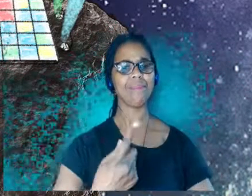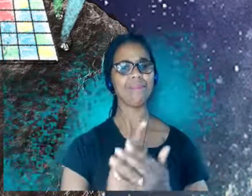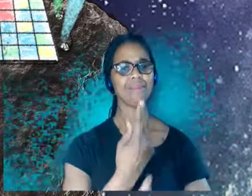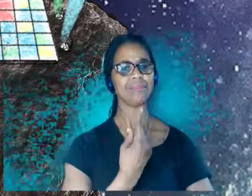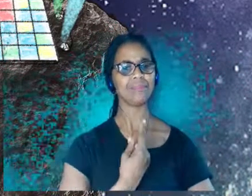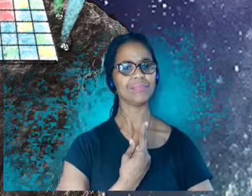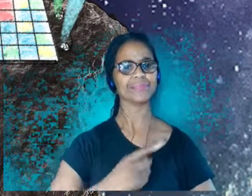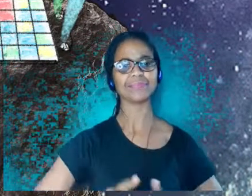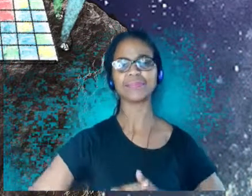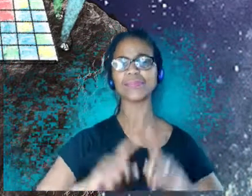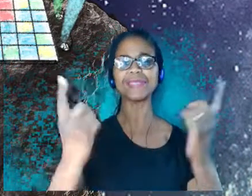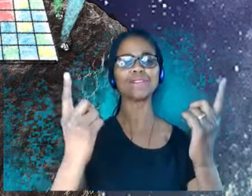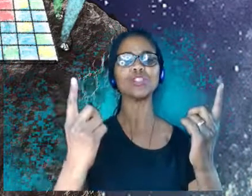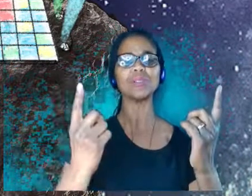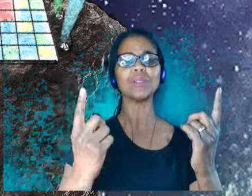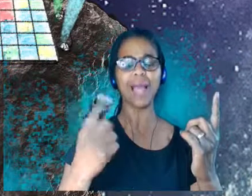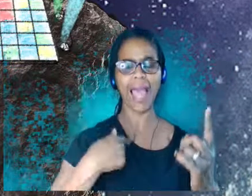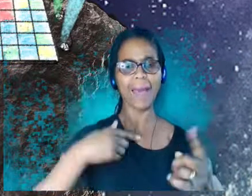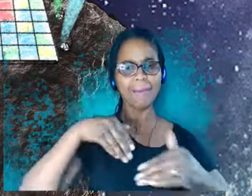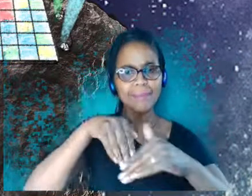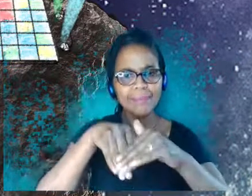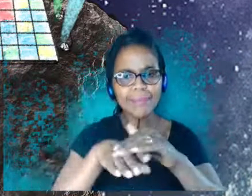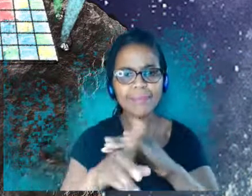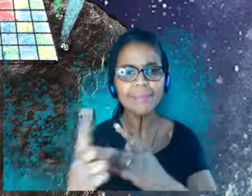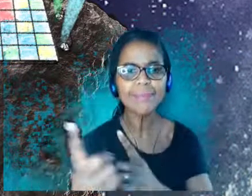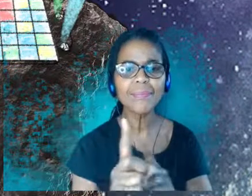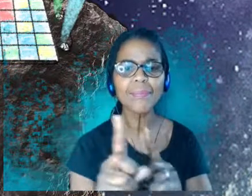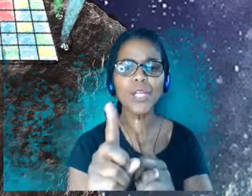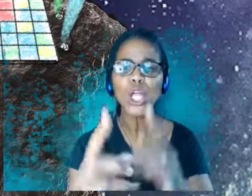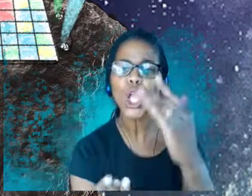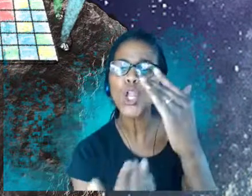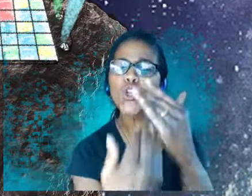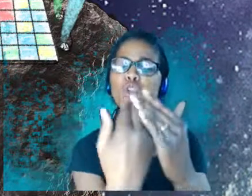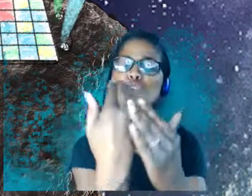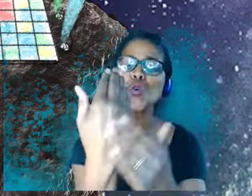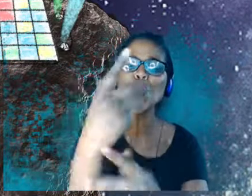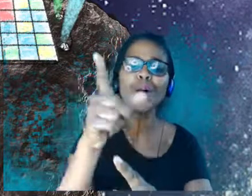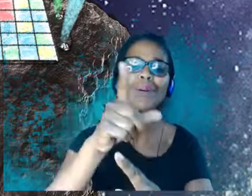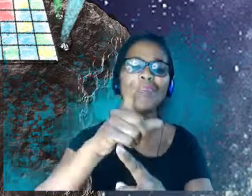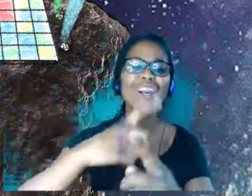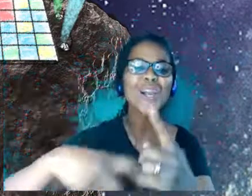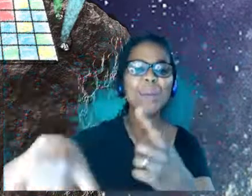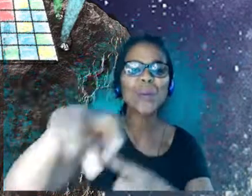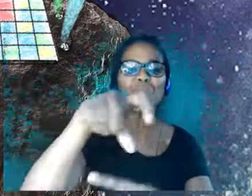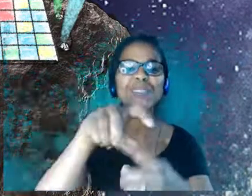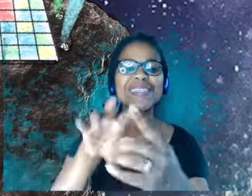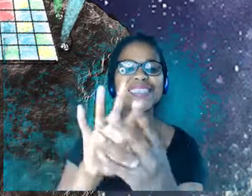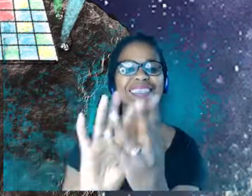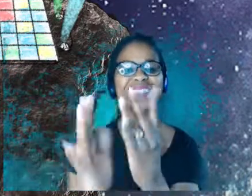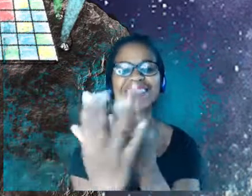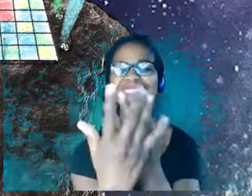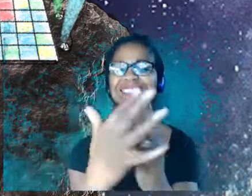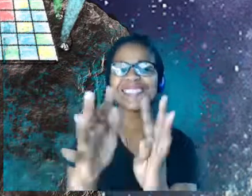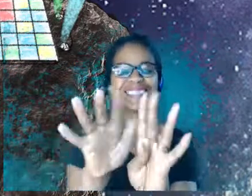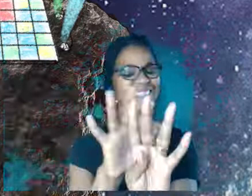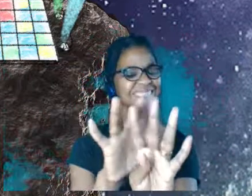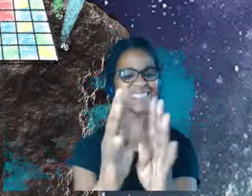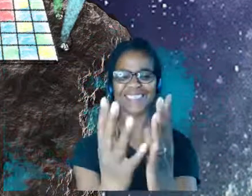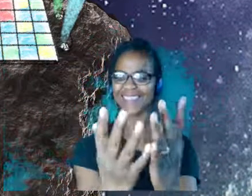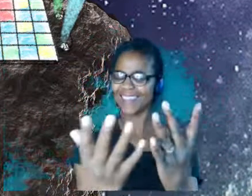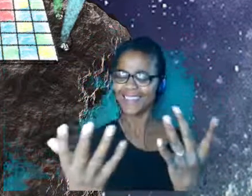part of a community of the people who are enjoying and partaking in a show or in an event